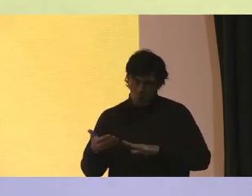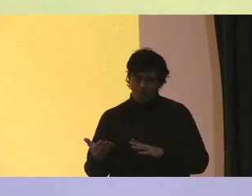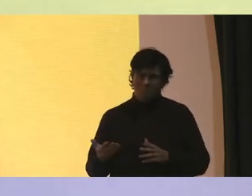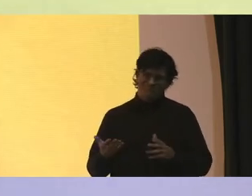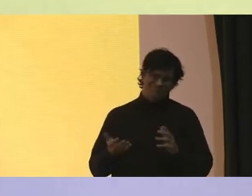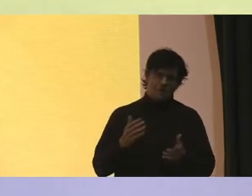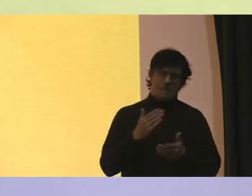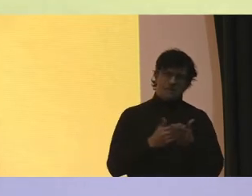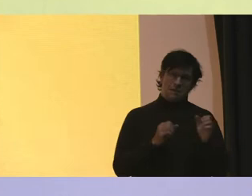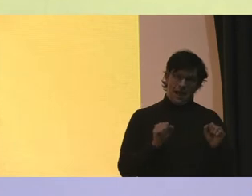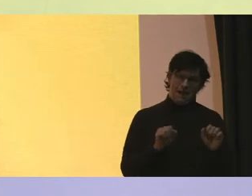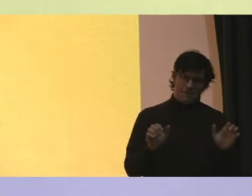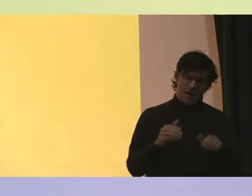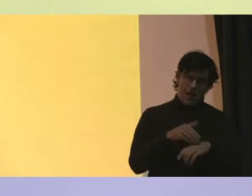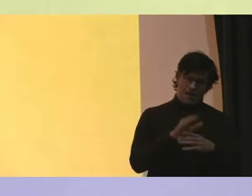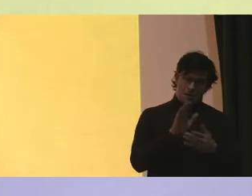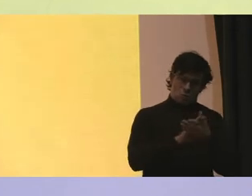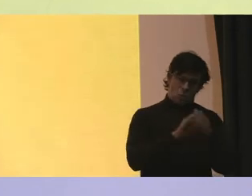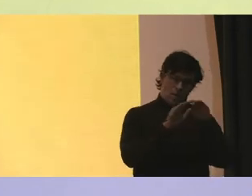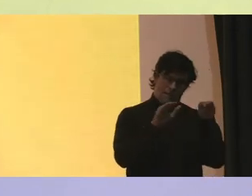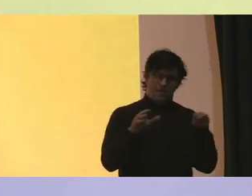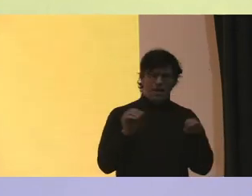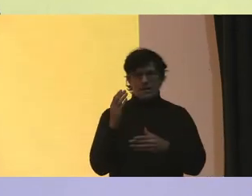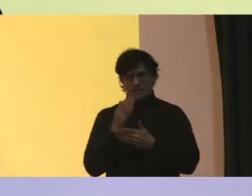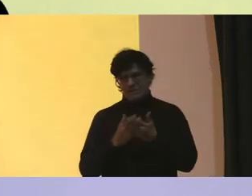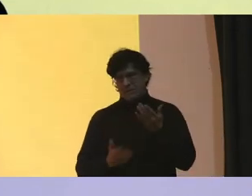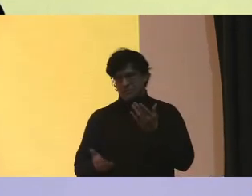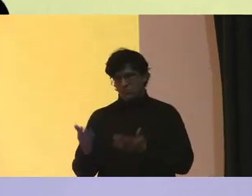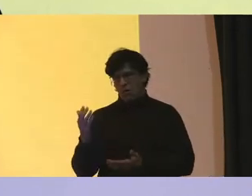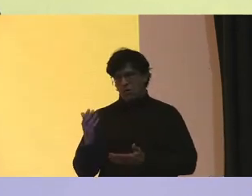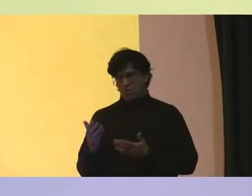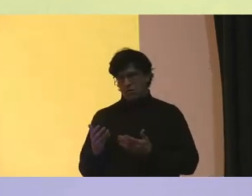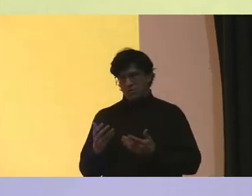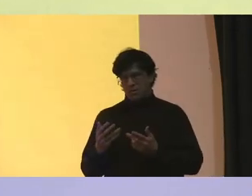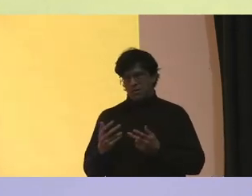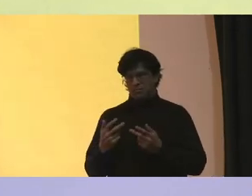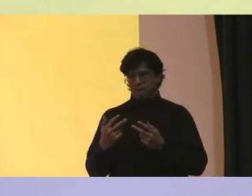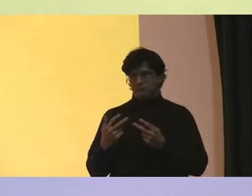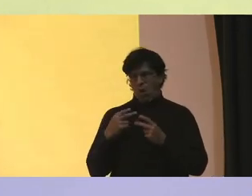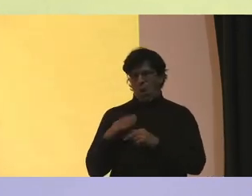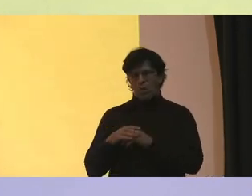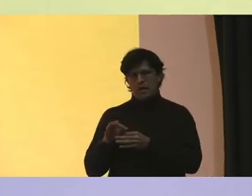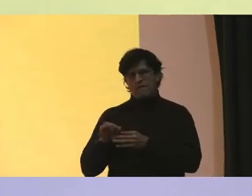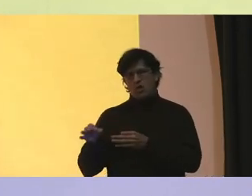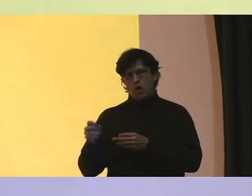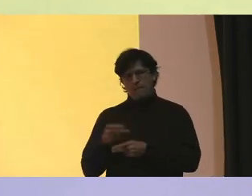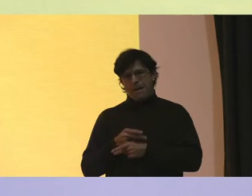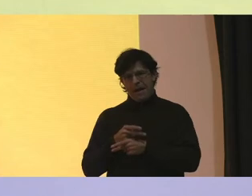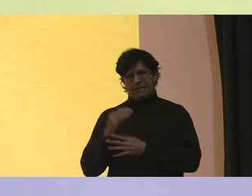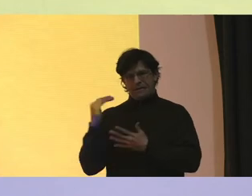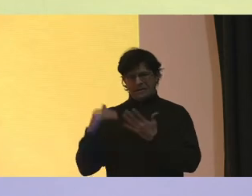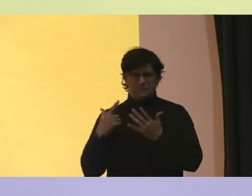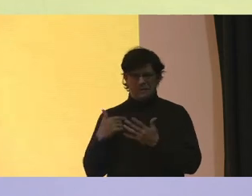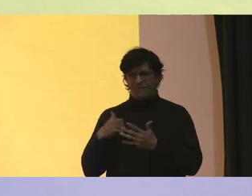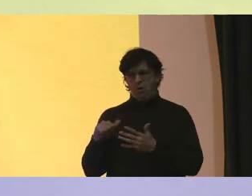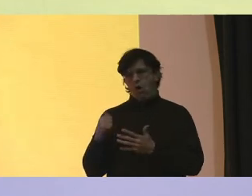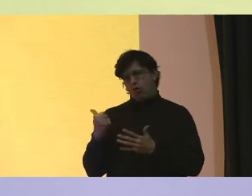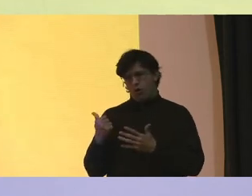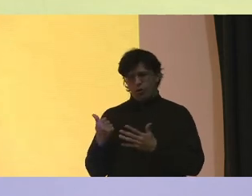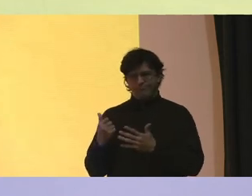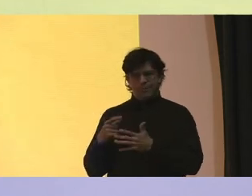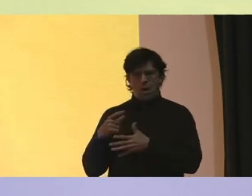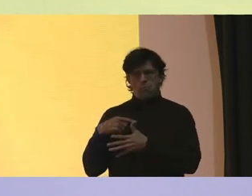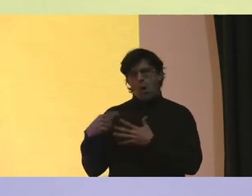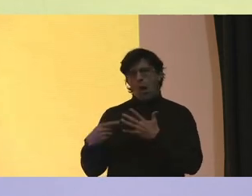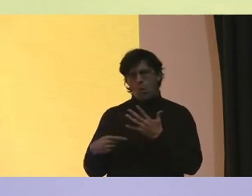can be done at the school level And some of it is probably caught up on deferred maintenance lists Because there are other priorities that may